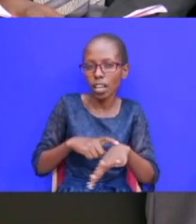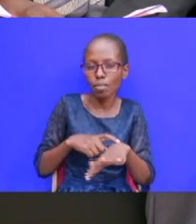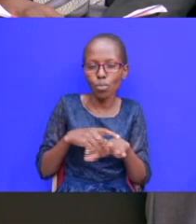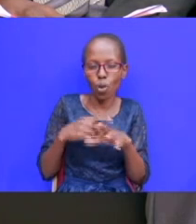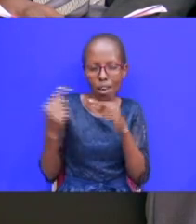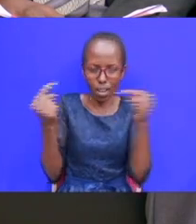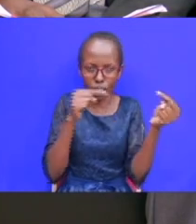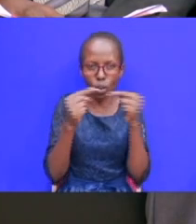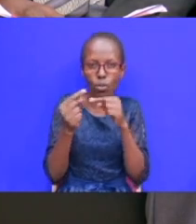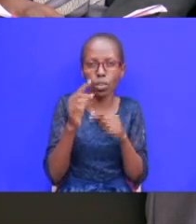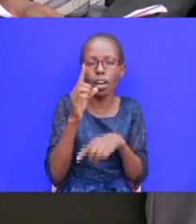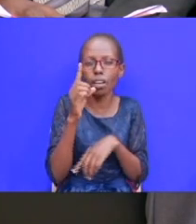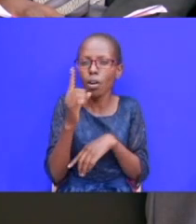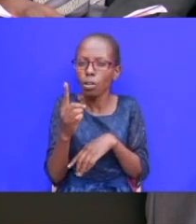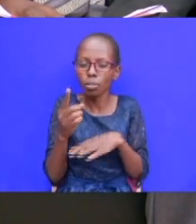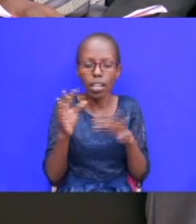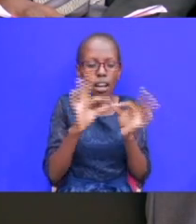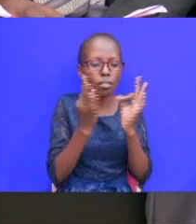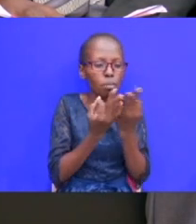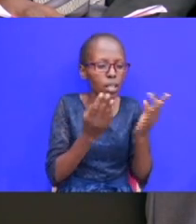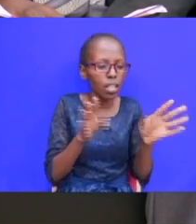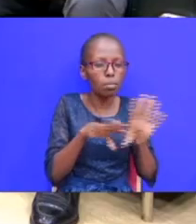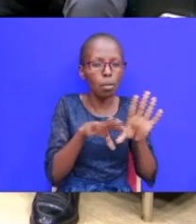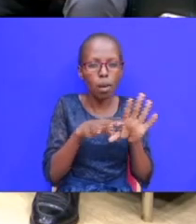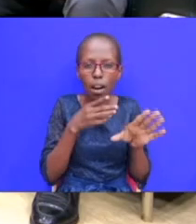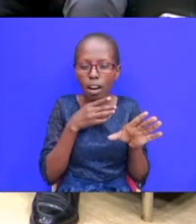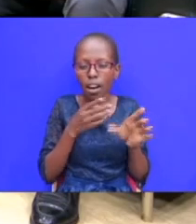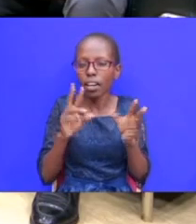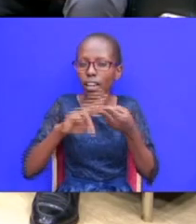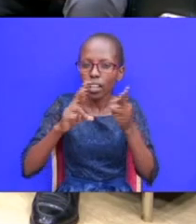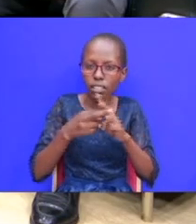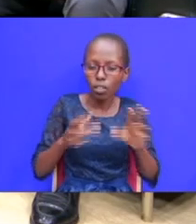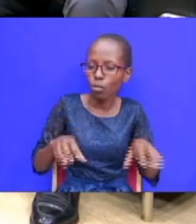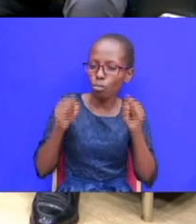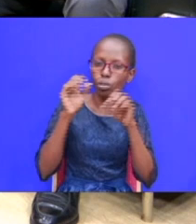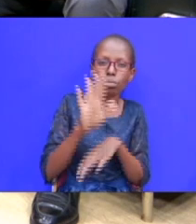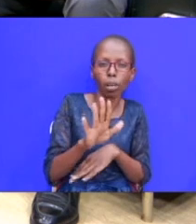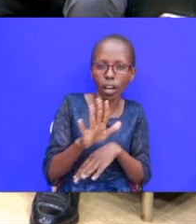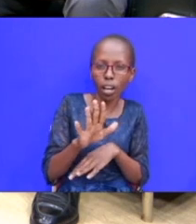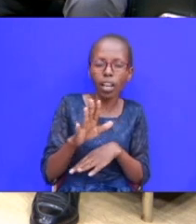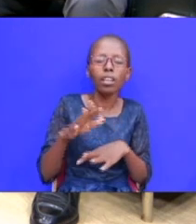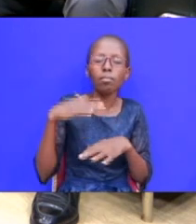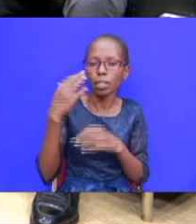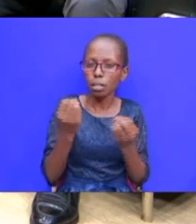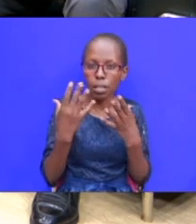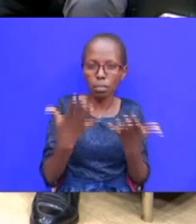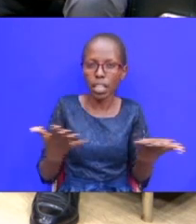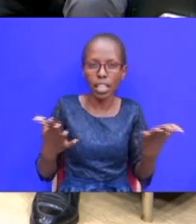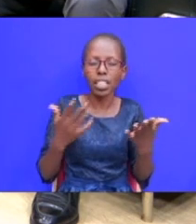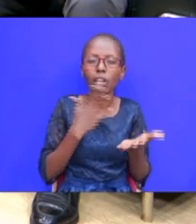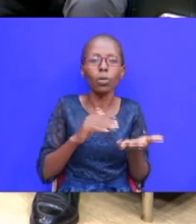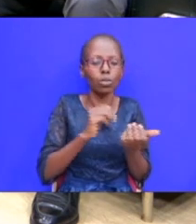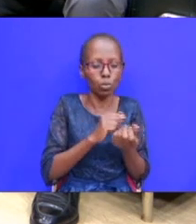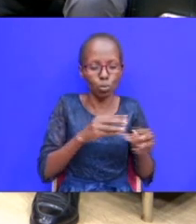conflict with somebody maybe your family member your brother your relative your boss and so on and so forth and you want to move from one face to